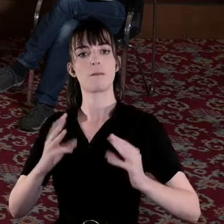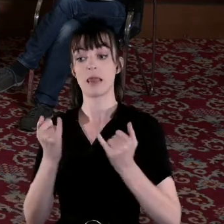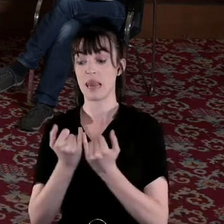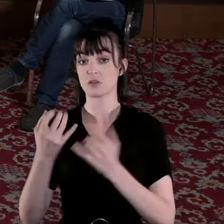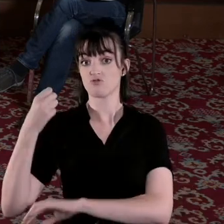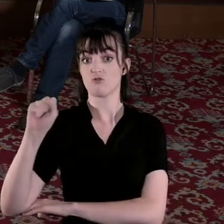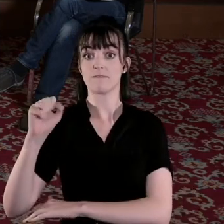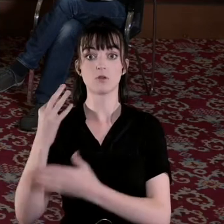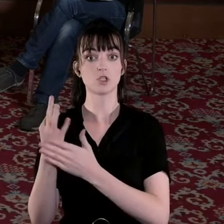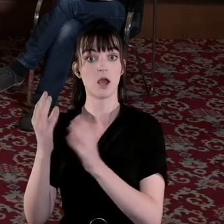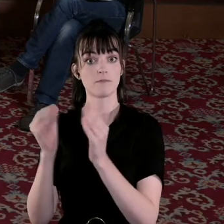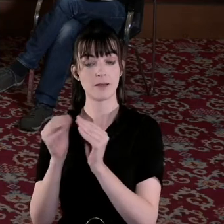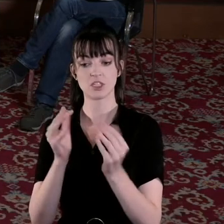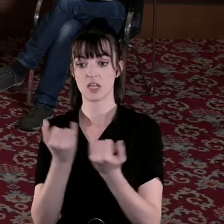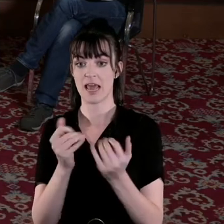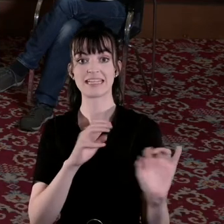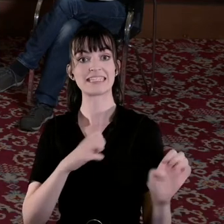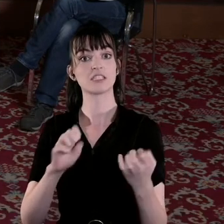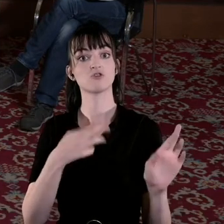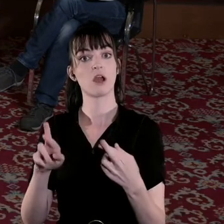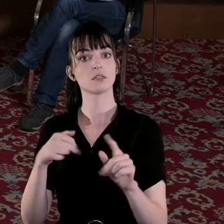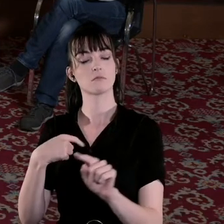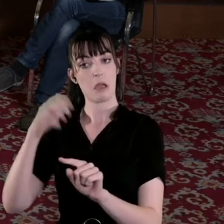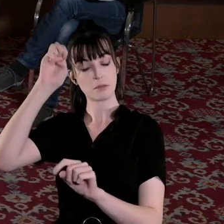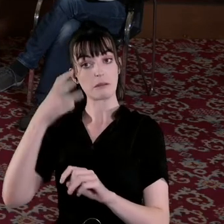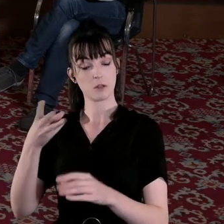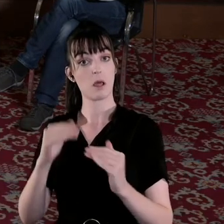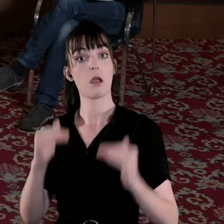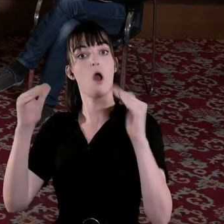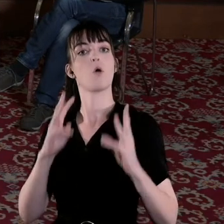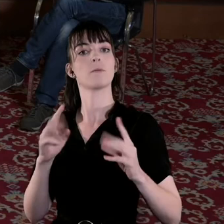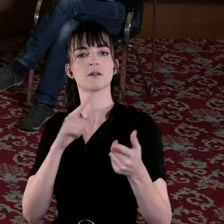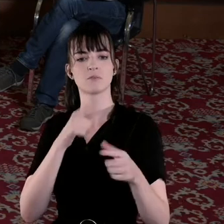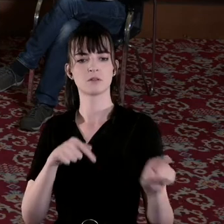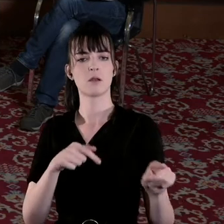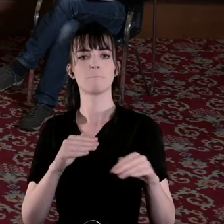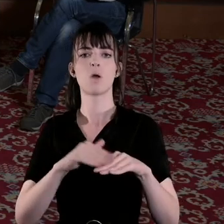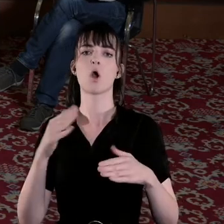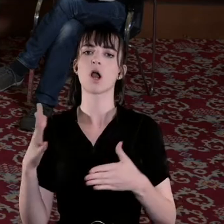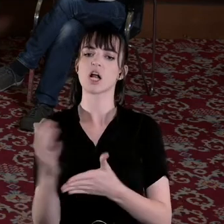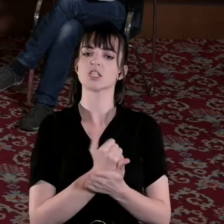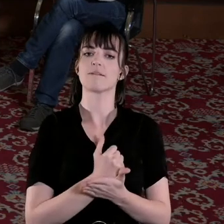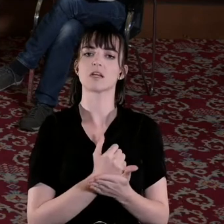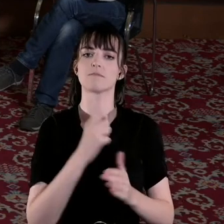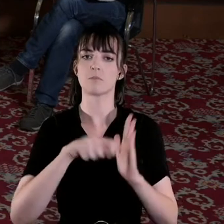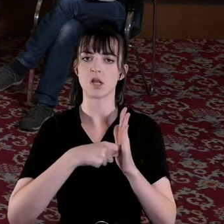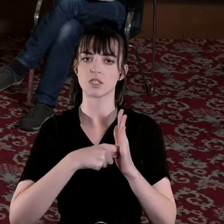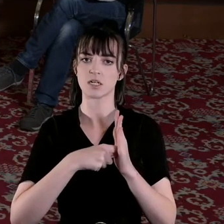certainly from the Easter Rising kind of period would have expected but it became a much more conservative project in which gender was used